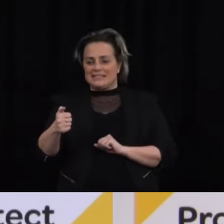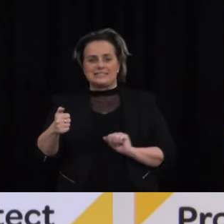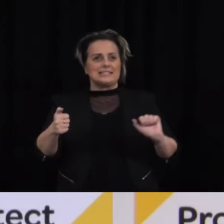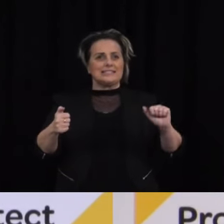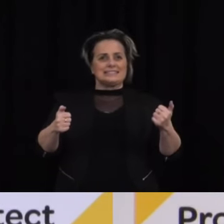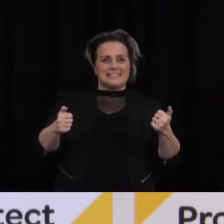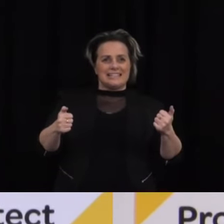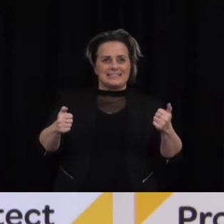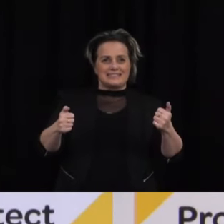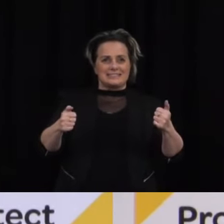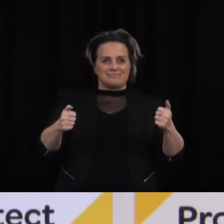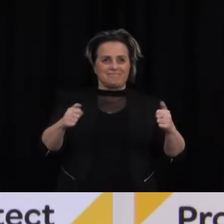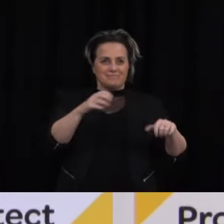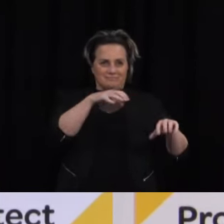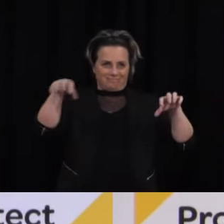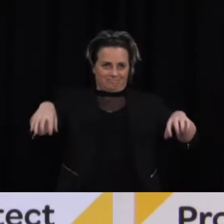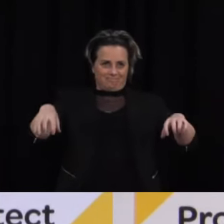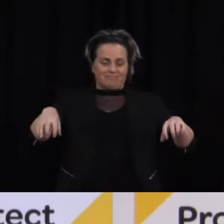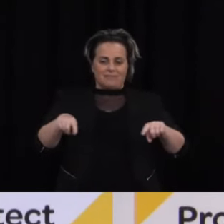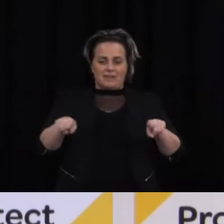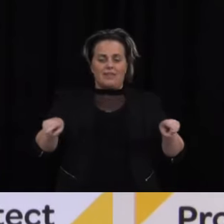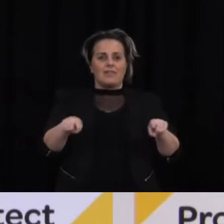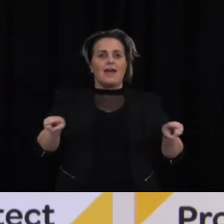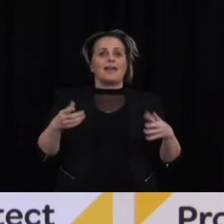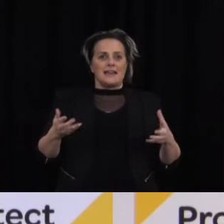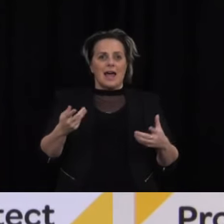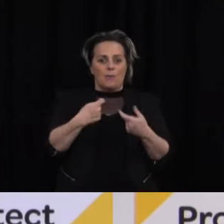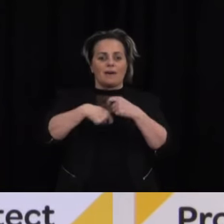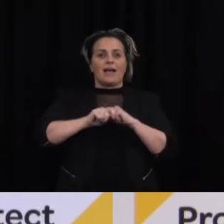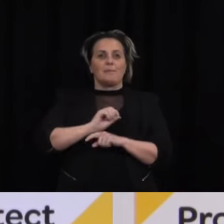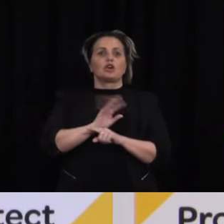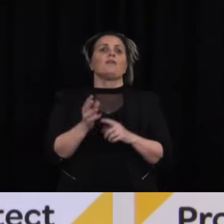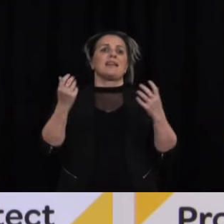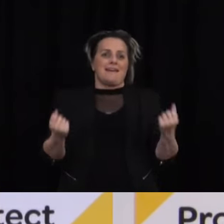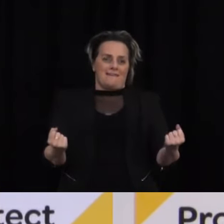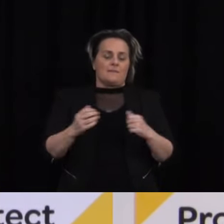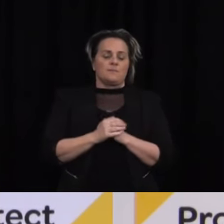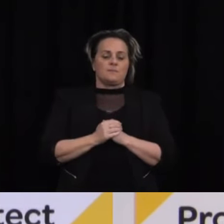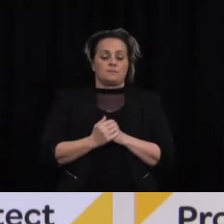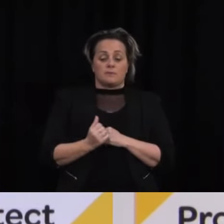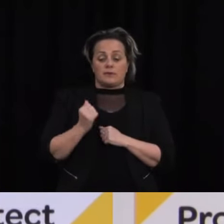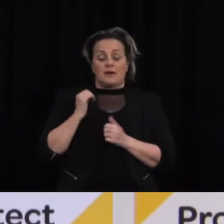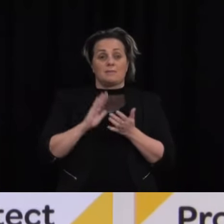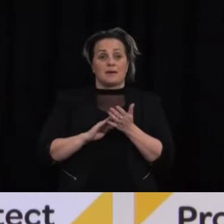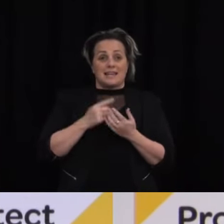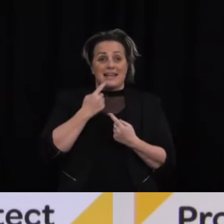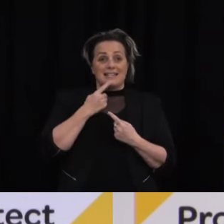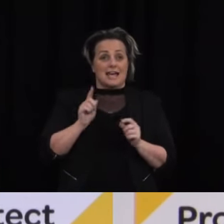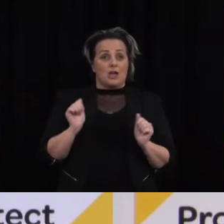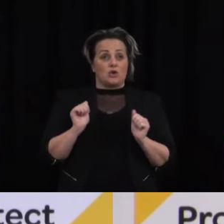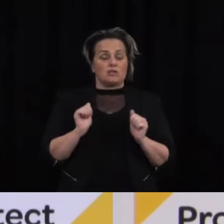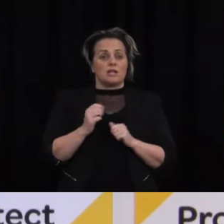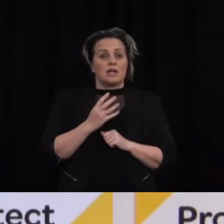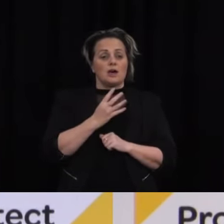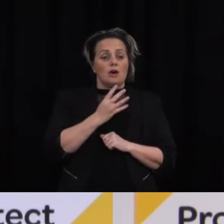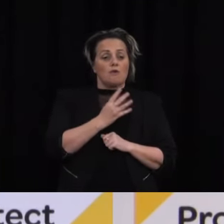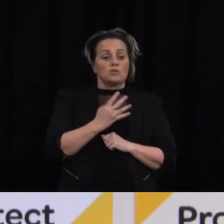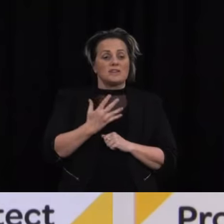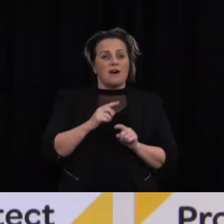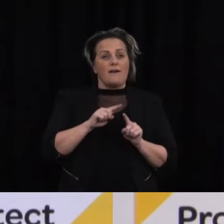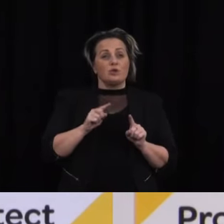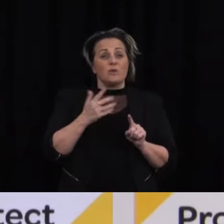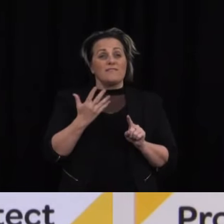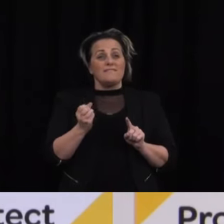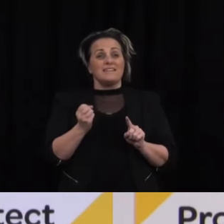in each of those two households that are now have become cases. On Monday as I mentioned 45 to 50 cases that we were